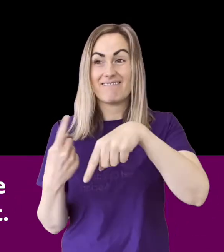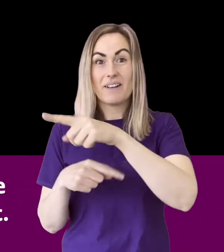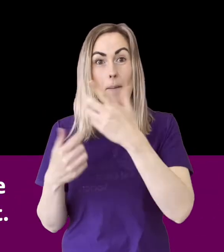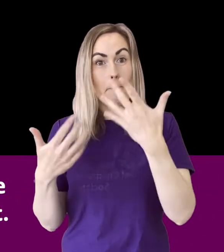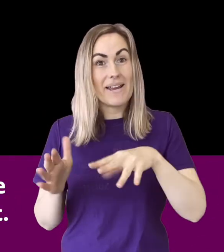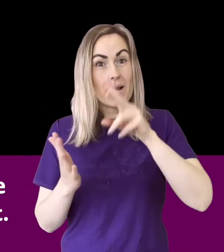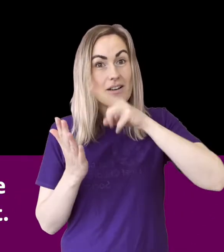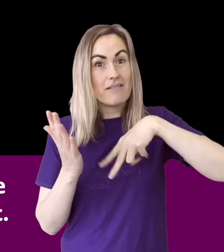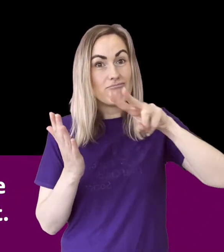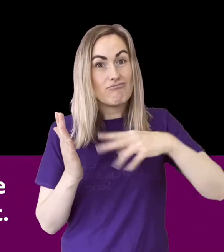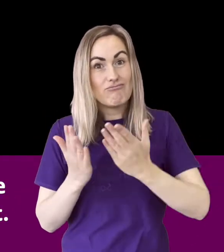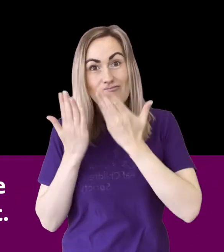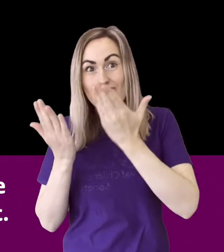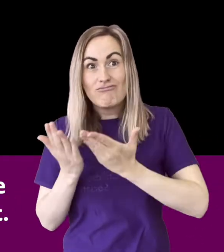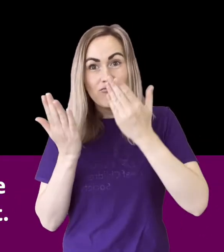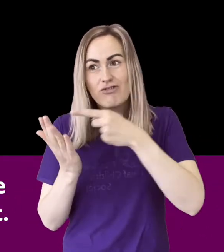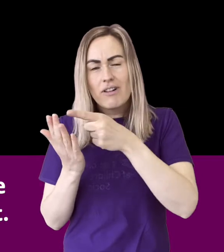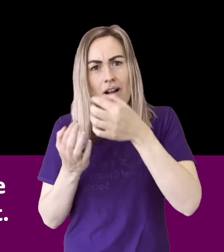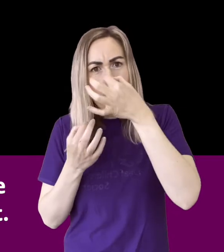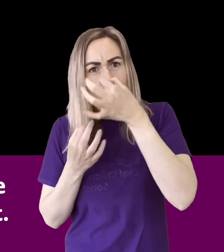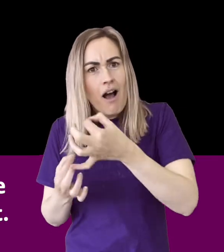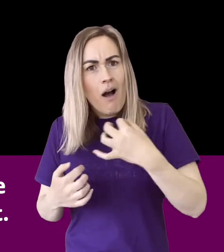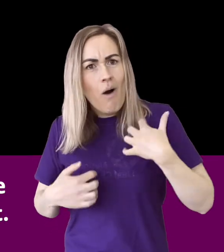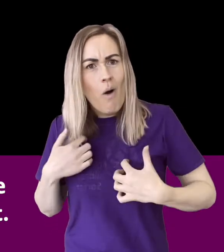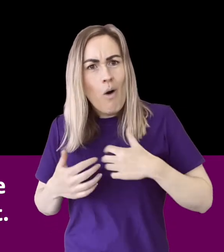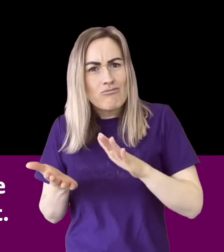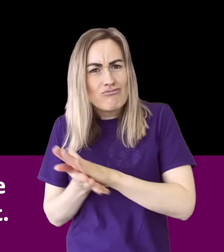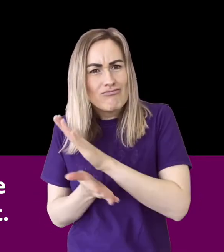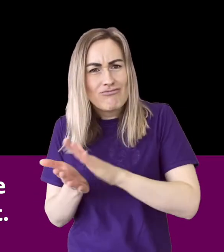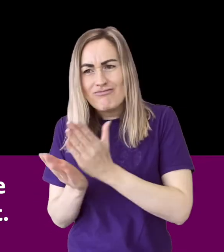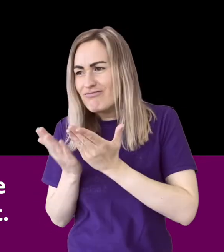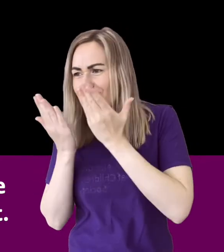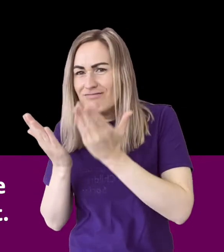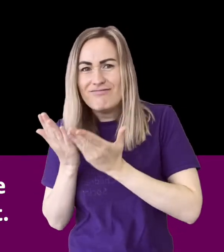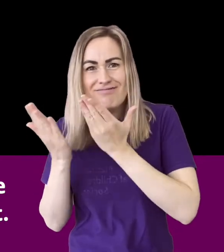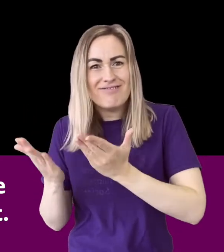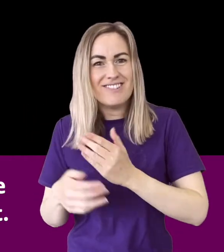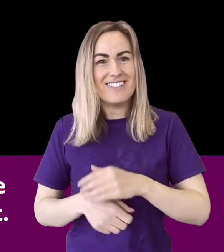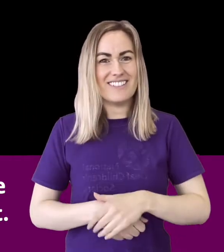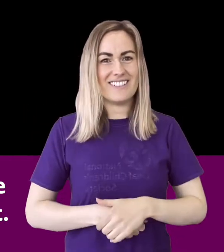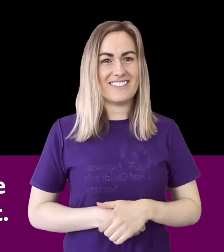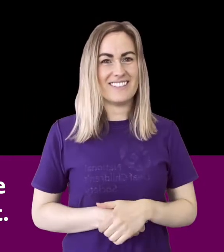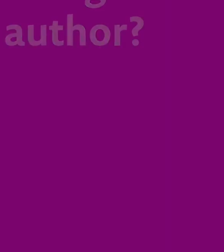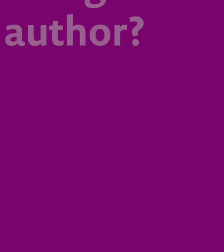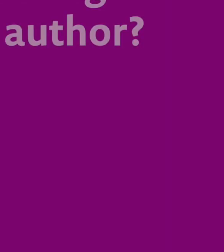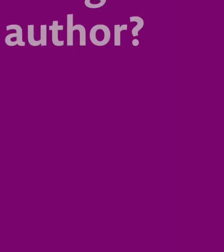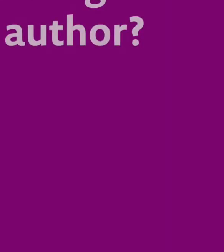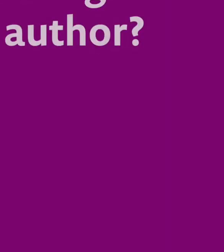when they actually read the book they were really, really interested and they really, really liked it.